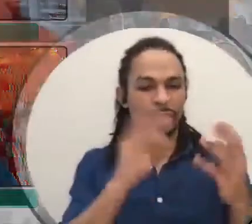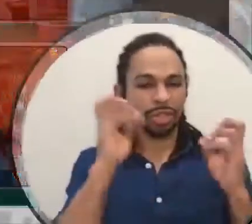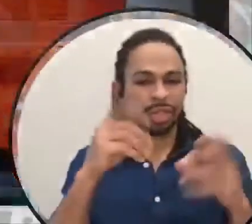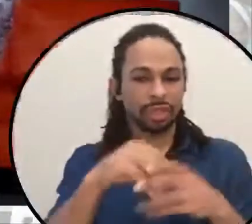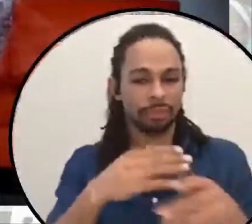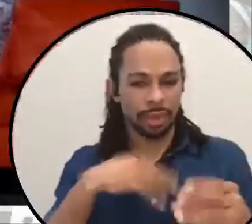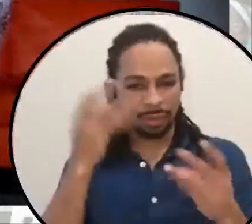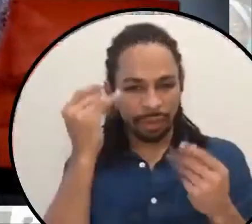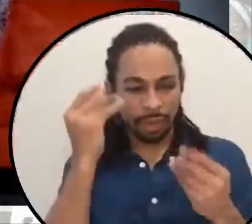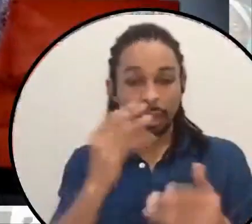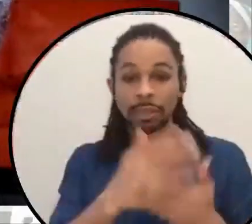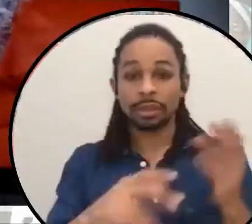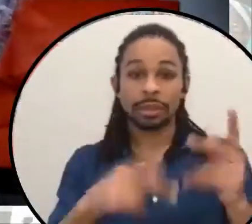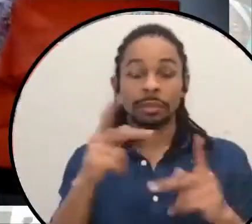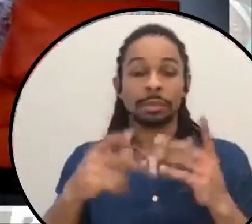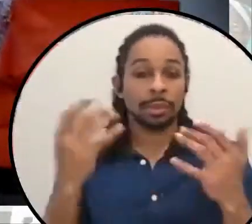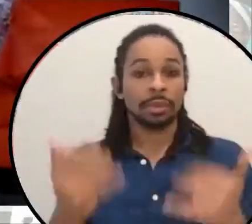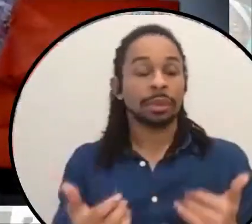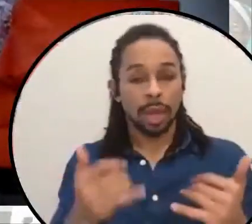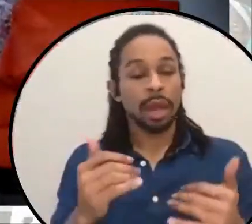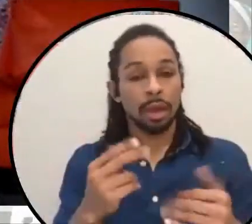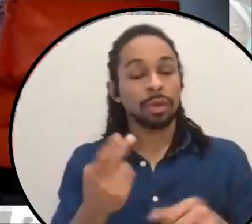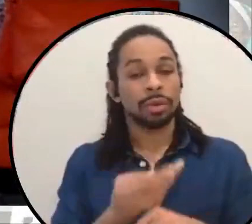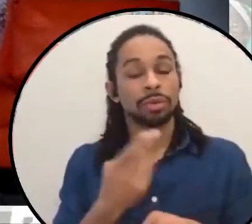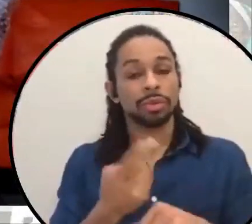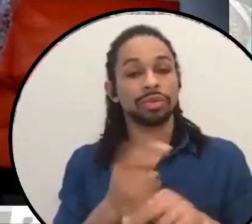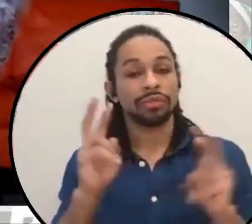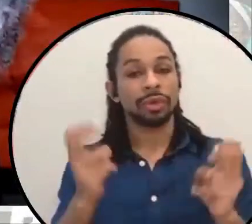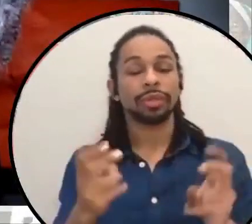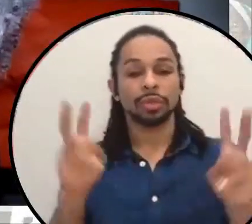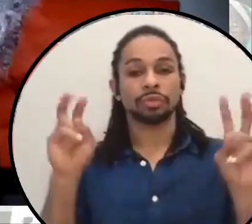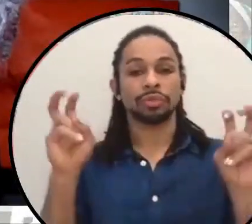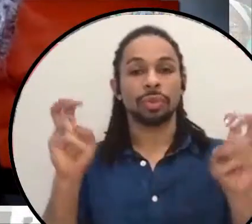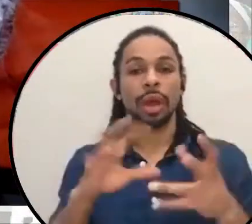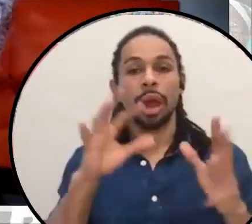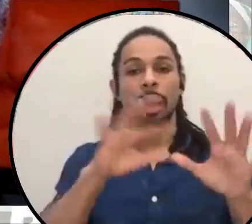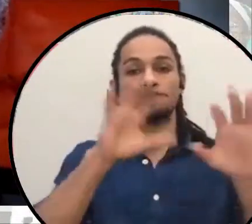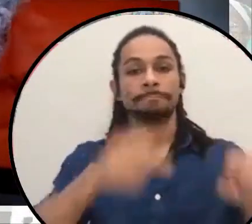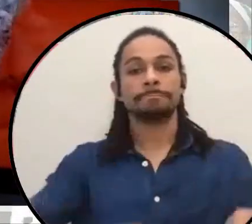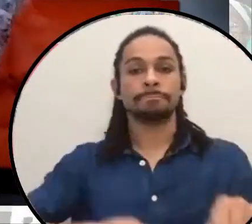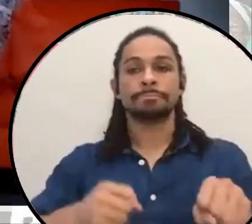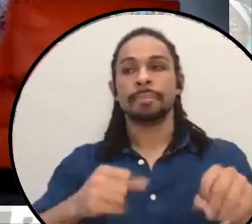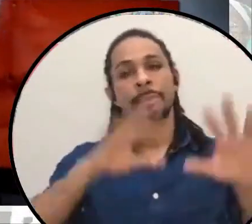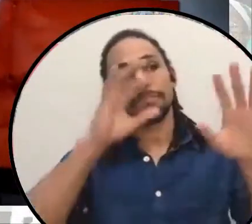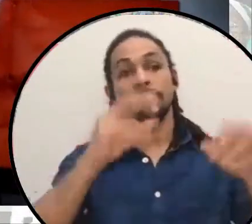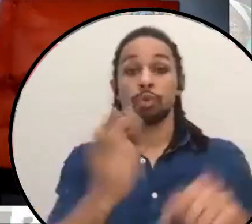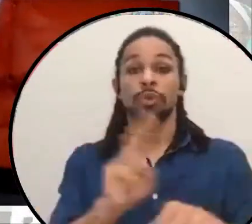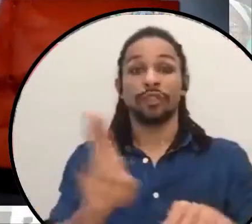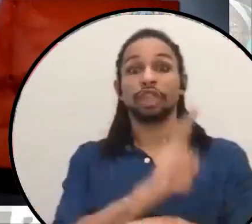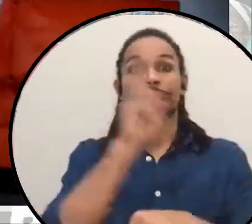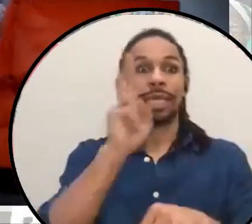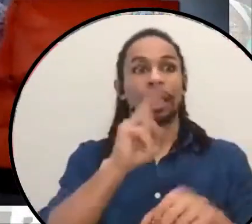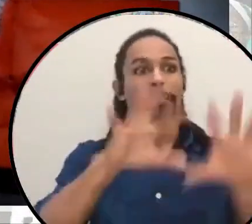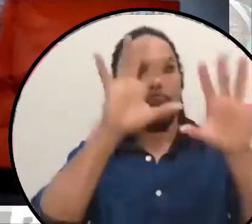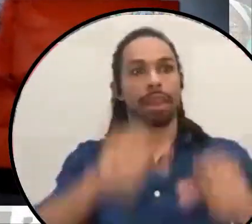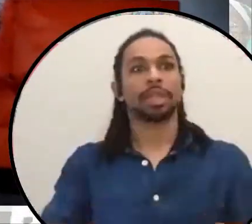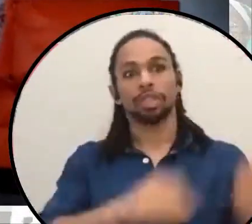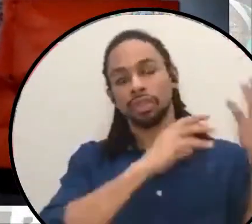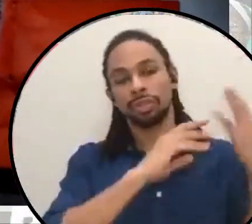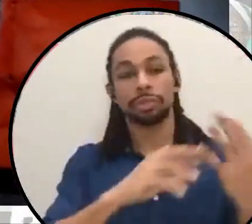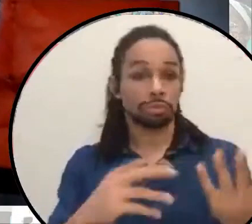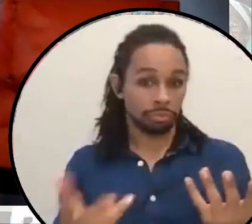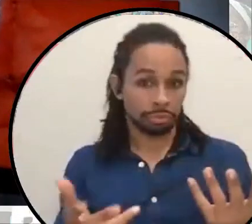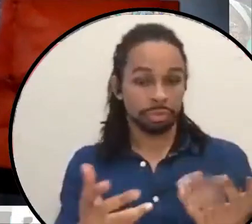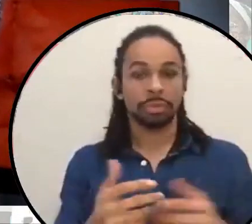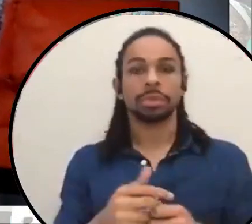now using the phrase abolish the university to describe this, which doesn't exactly mean what it sounds like. Um, because I think the people who